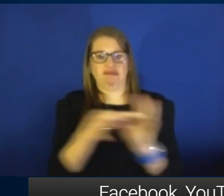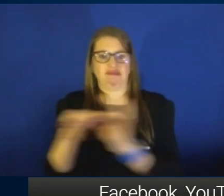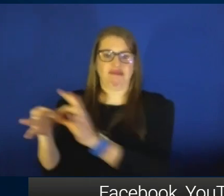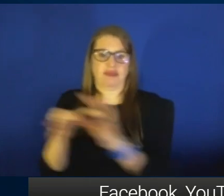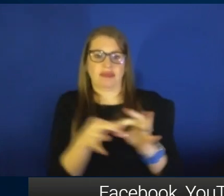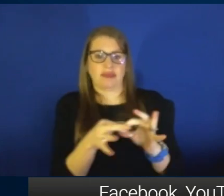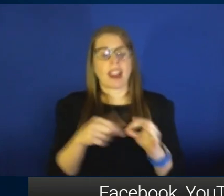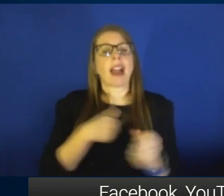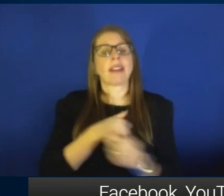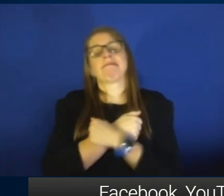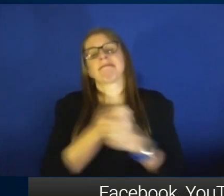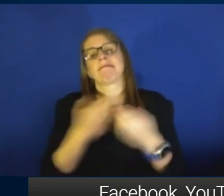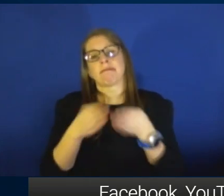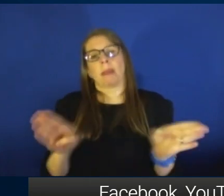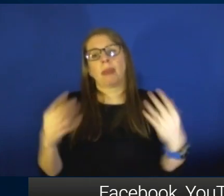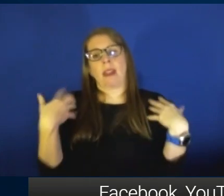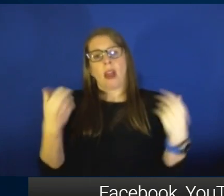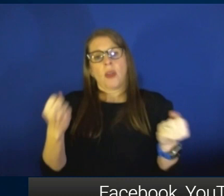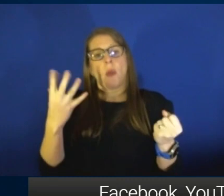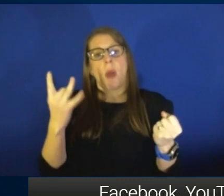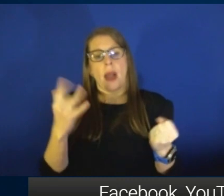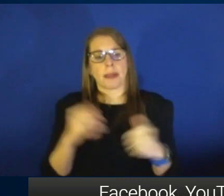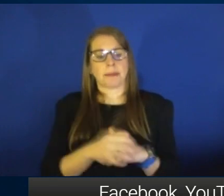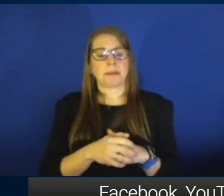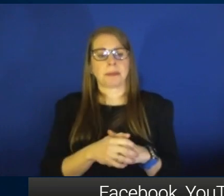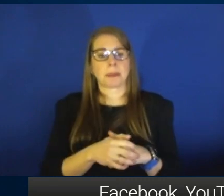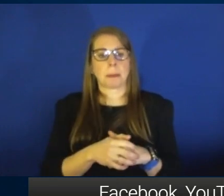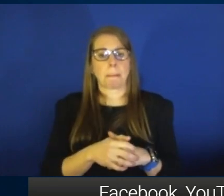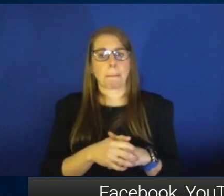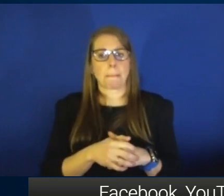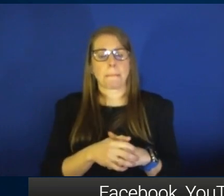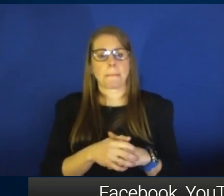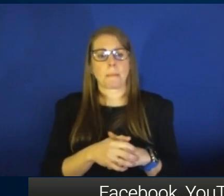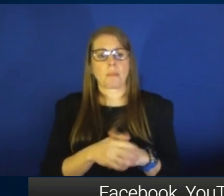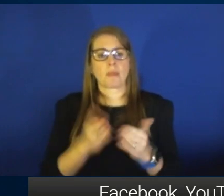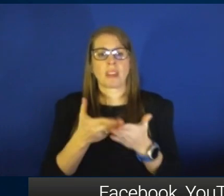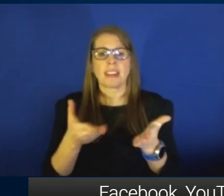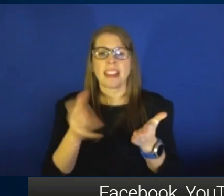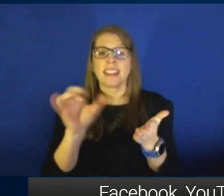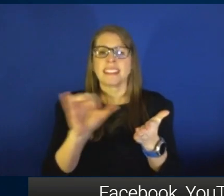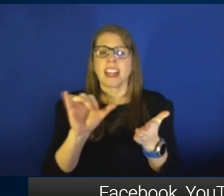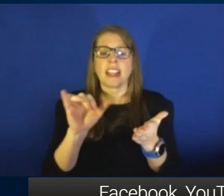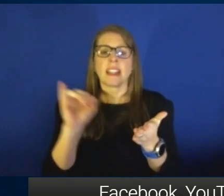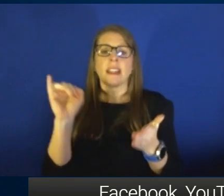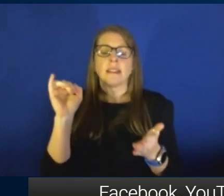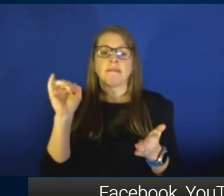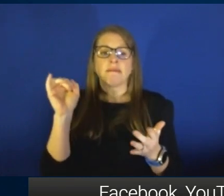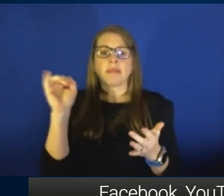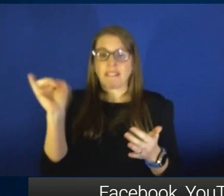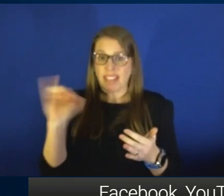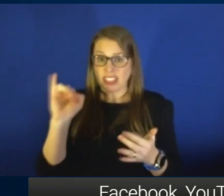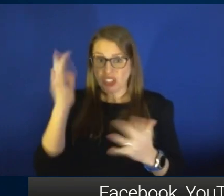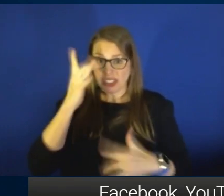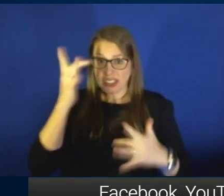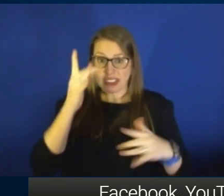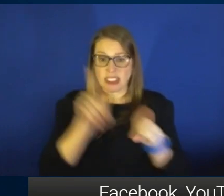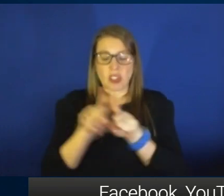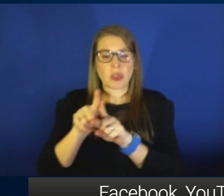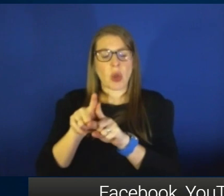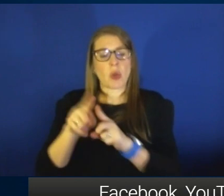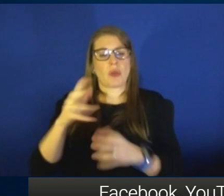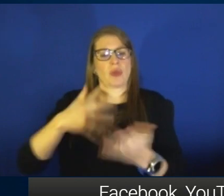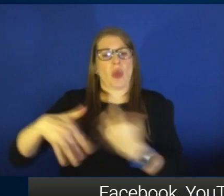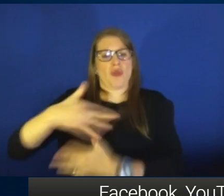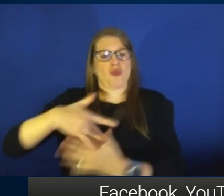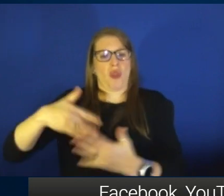health because what it really is is an intersection between things like infectious disease, in this case, and social behavior. So we really are,